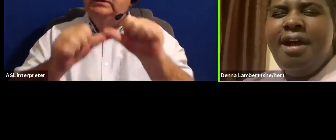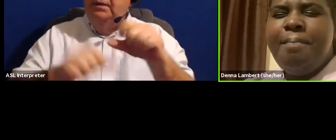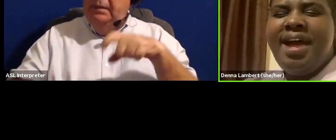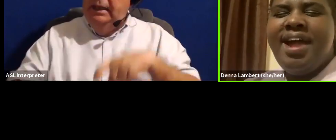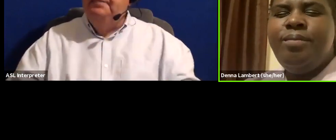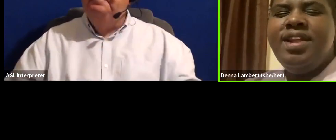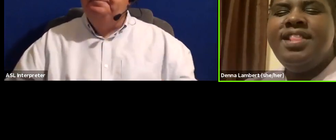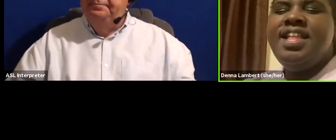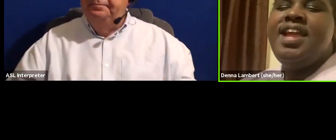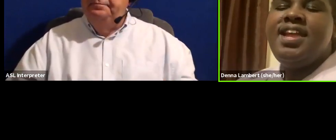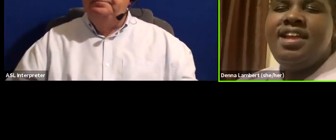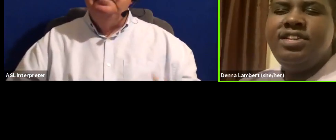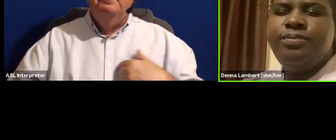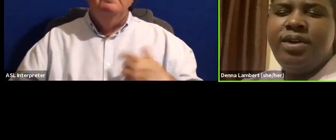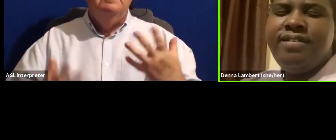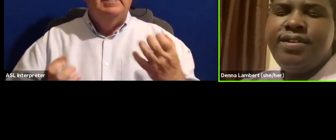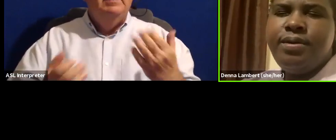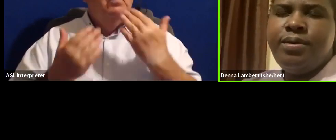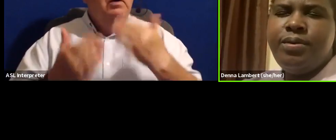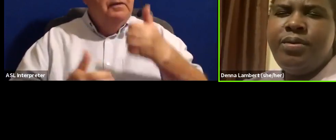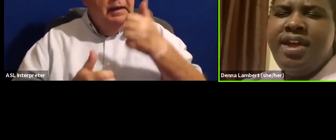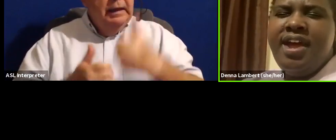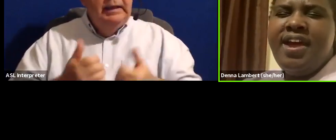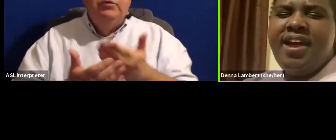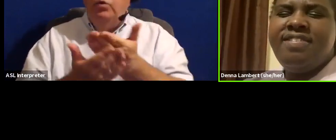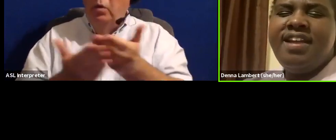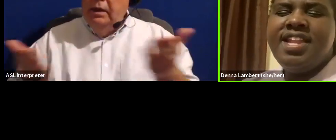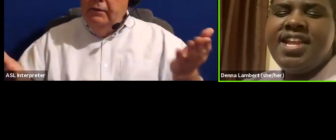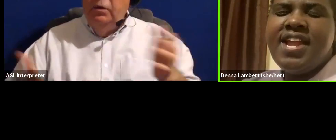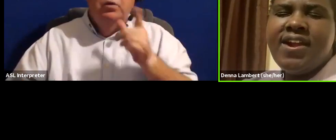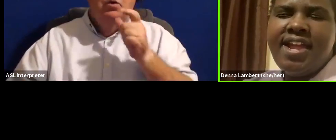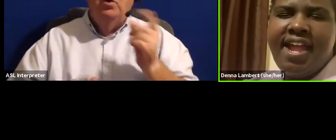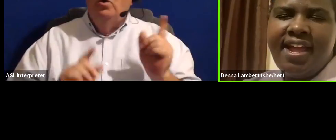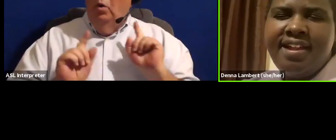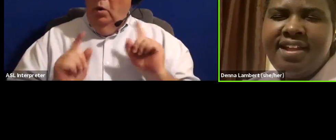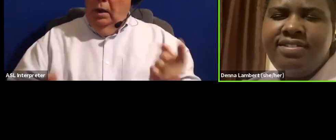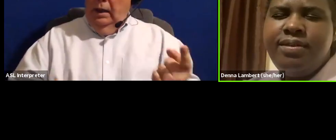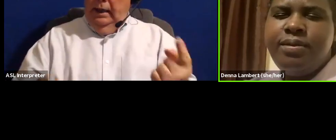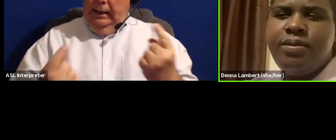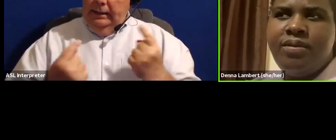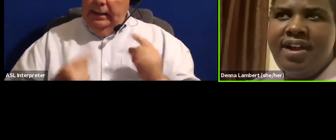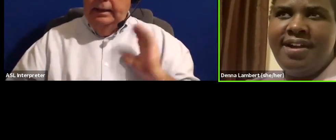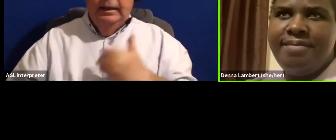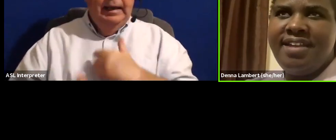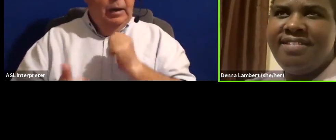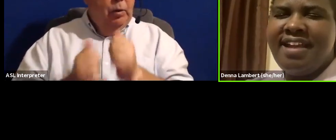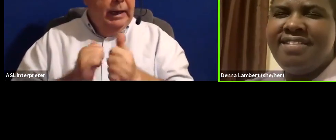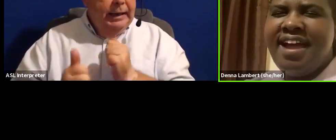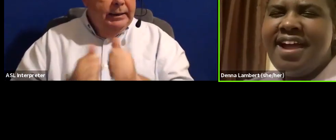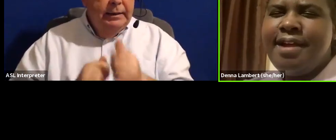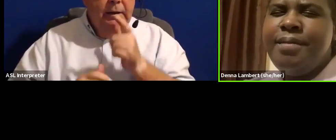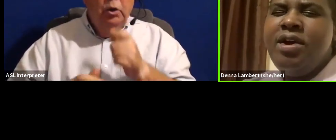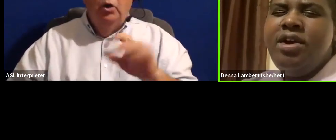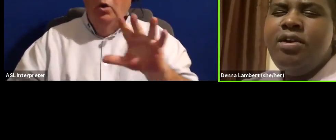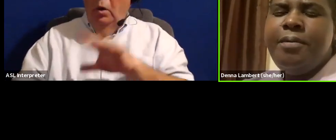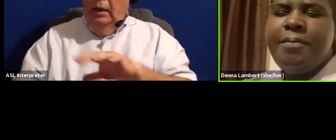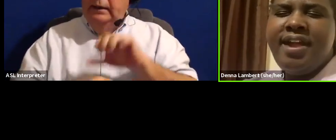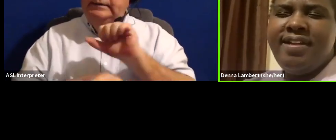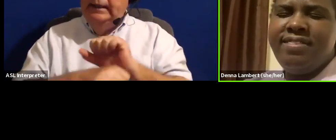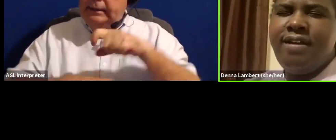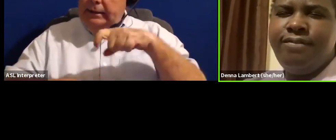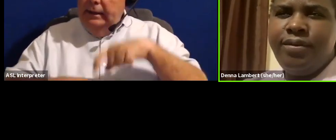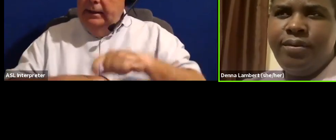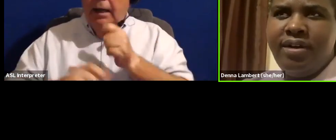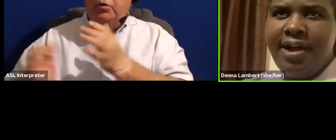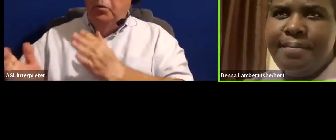I want to thank each one of you who attended, our candidates who set aside time, who